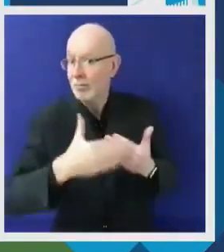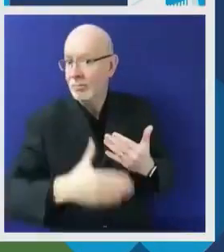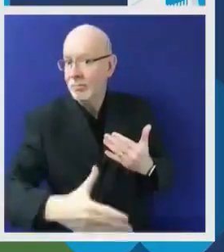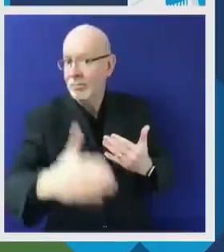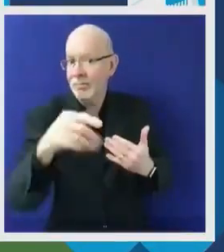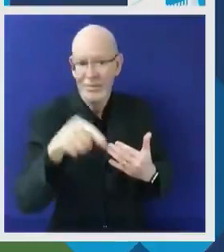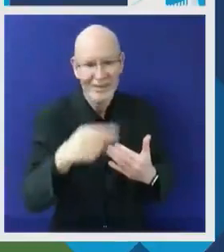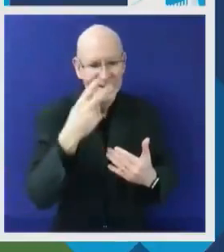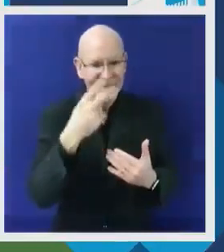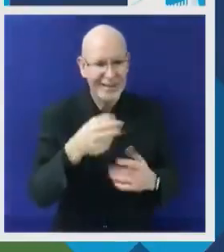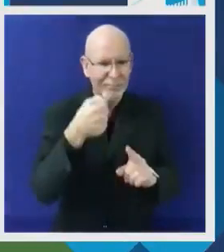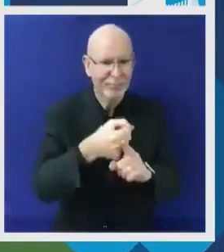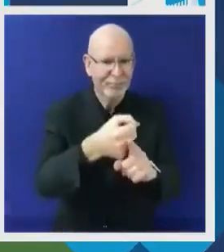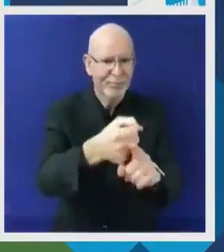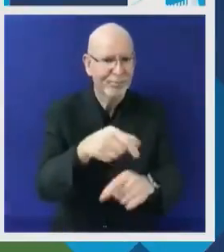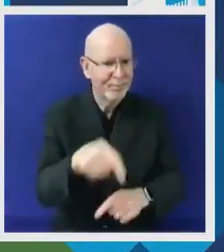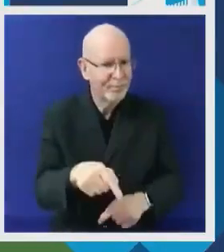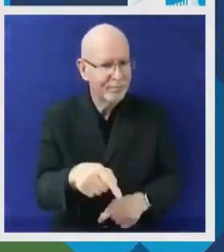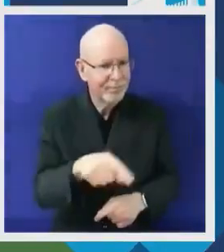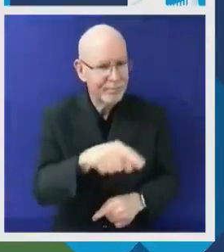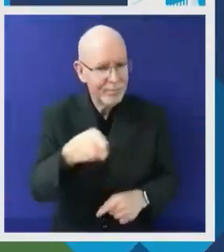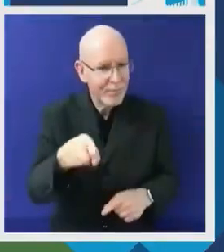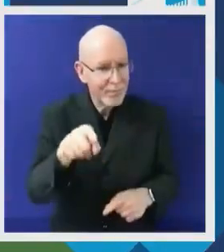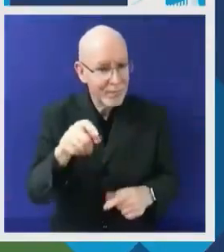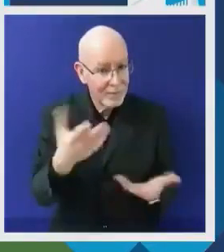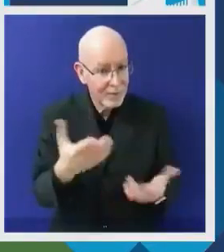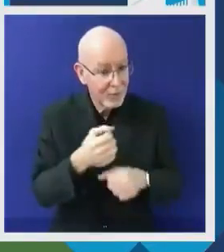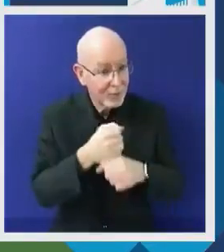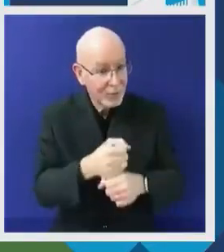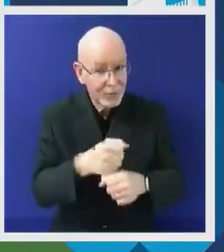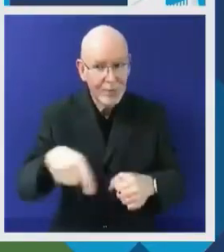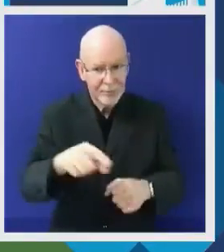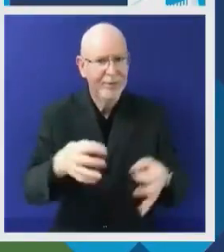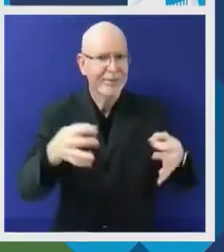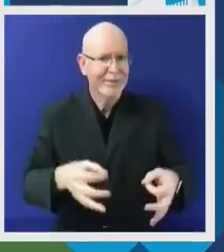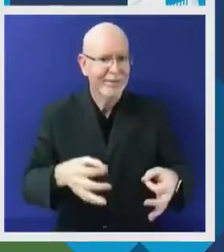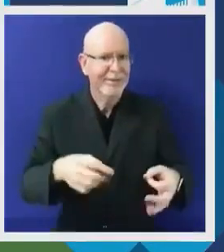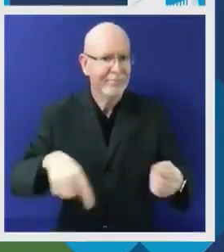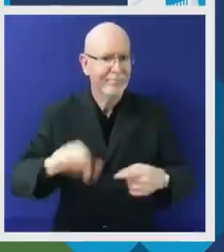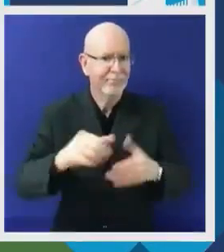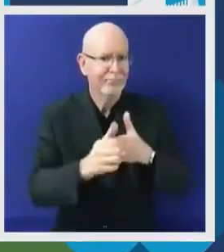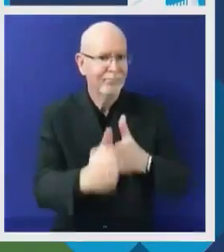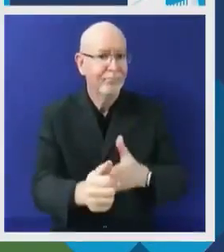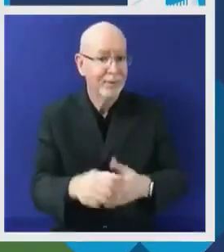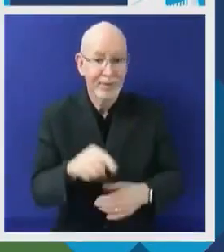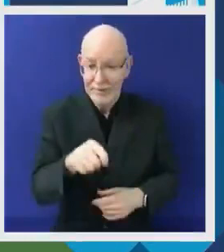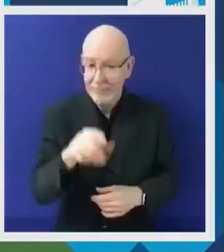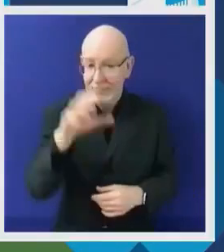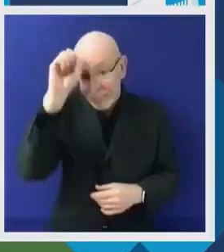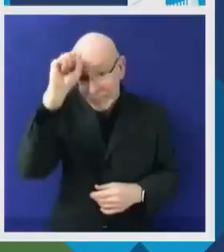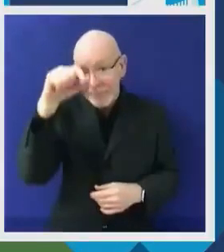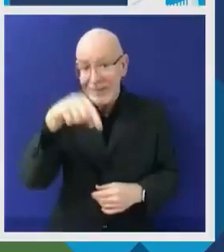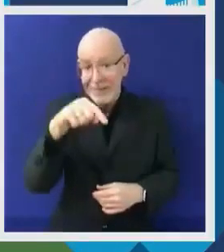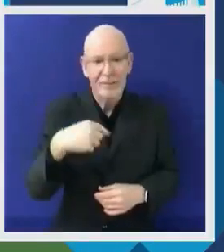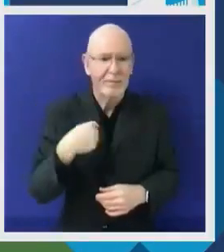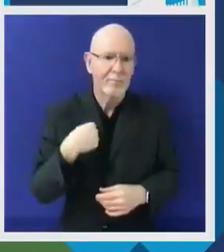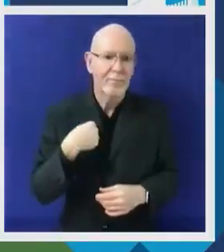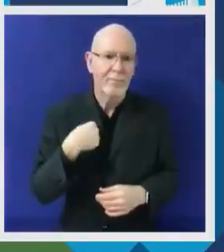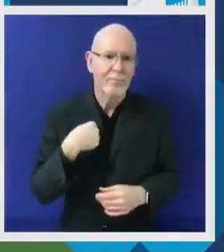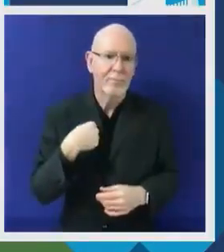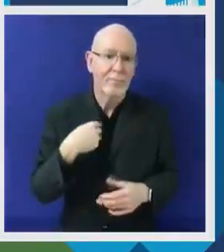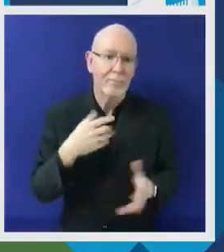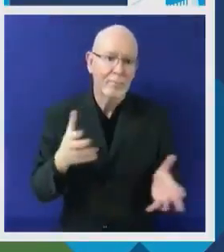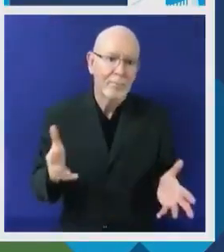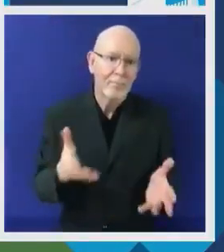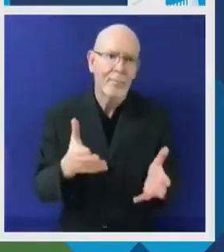Forum. Putting diverse voices around the table is the only way to ensure we do not repeat or continue to